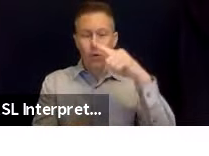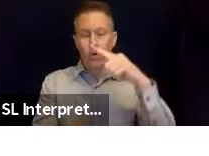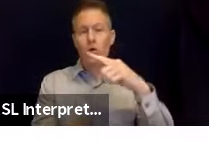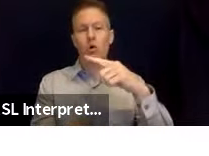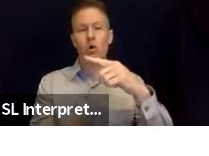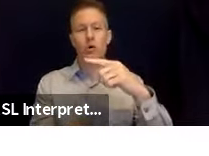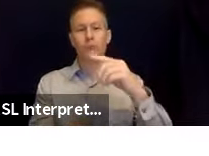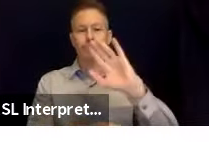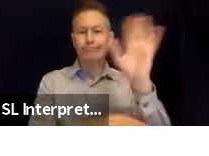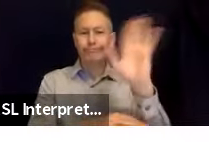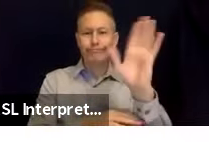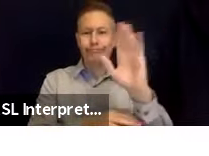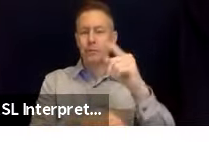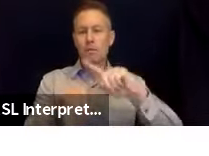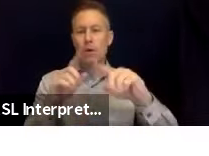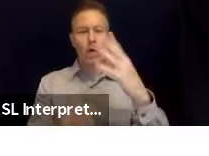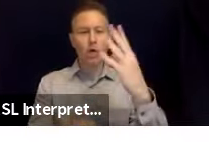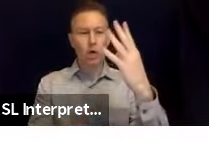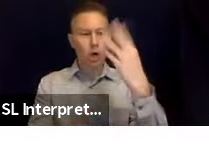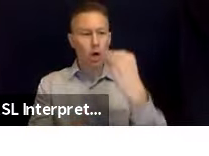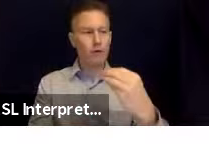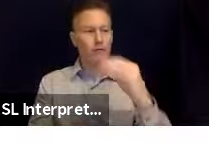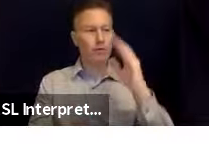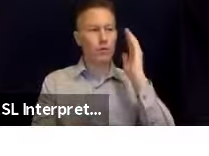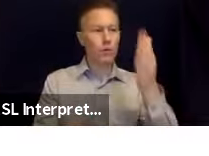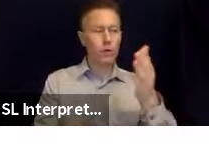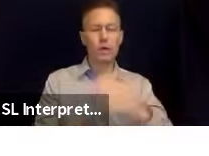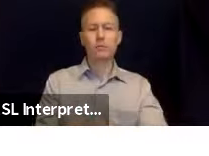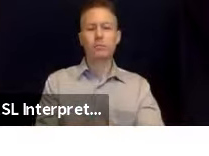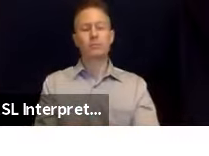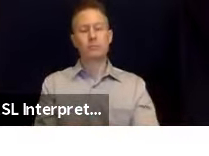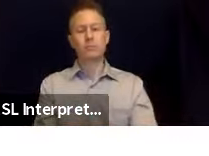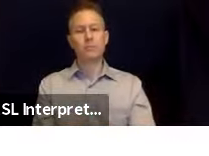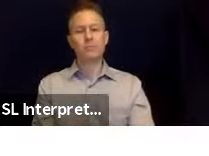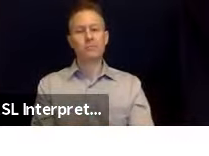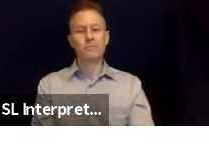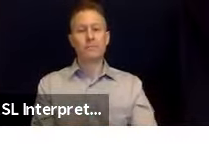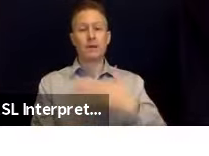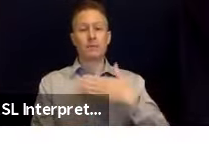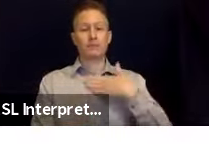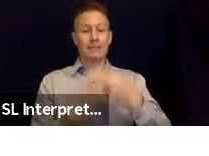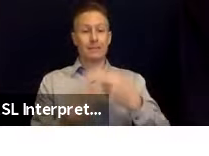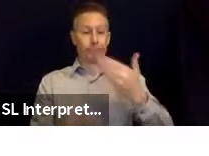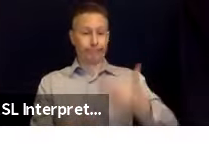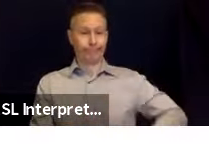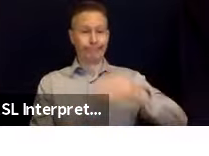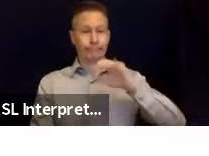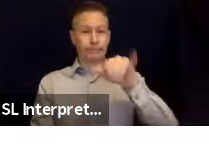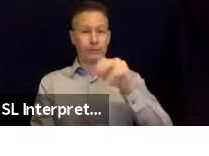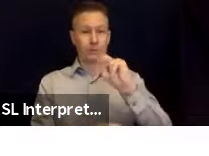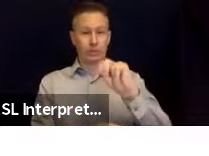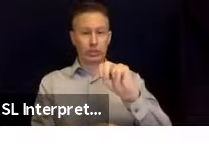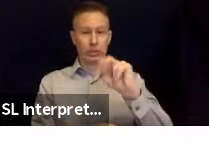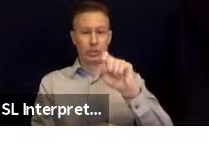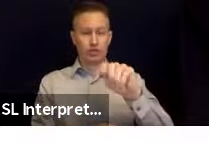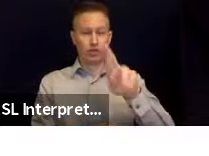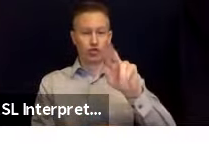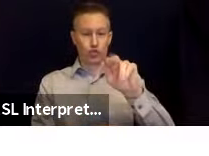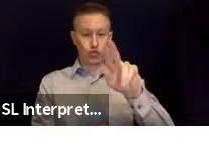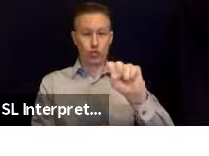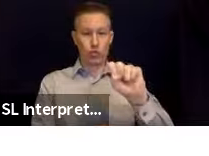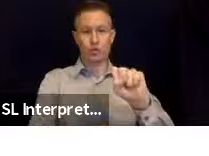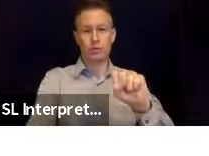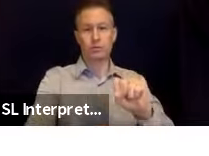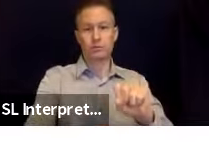and then I'll turn it back off. Yeah. Okay. So my name is Jen Strauss. I'm with UC Berkeley, and I